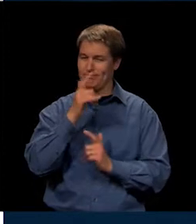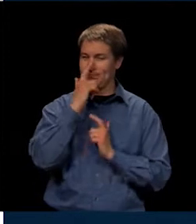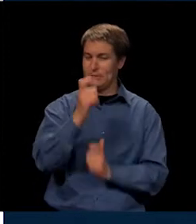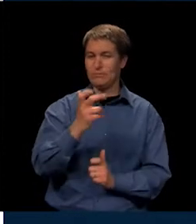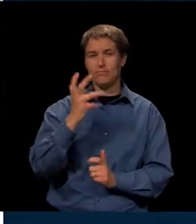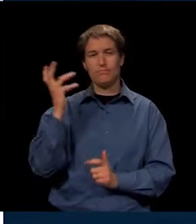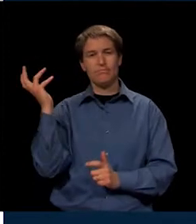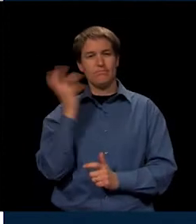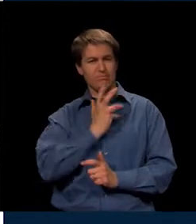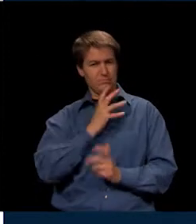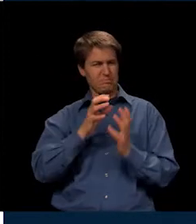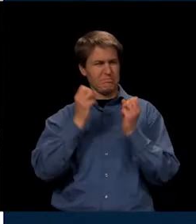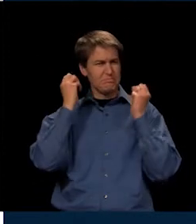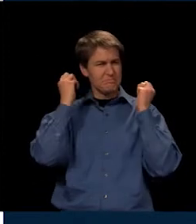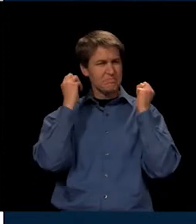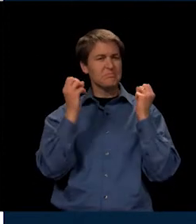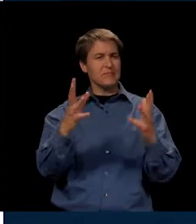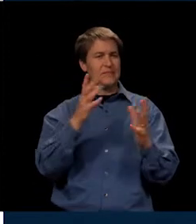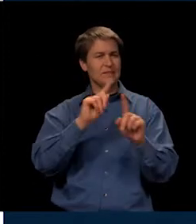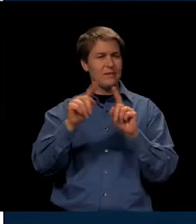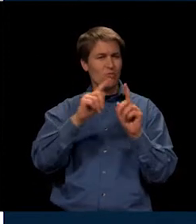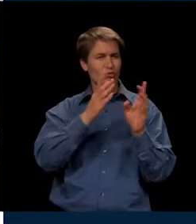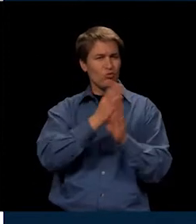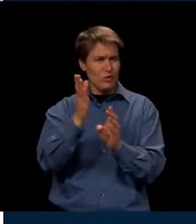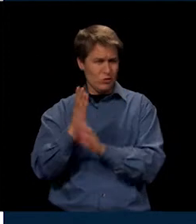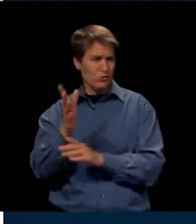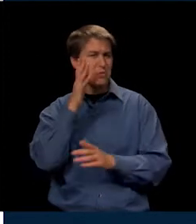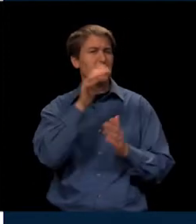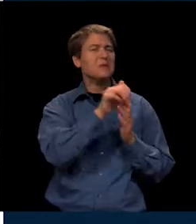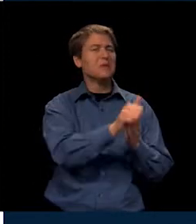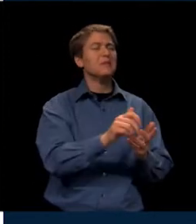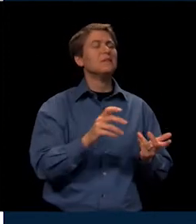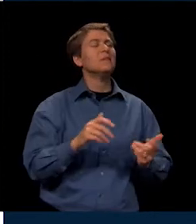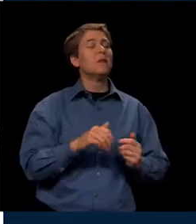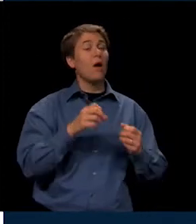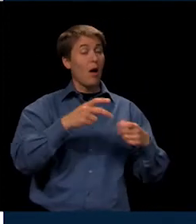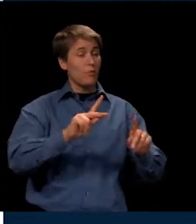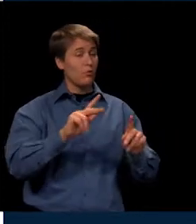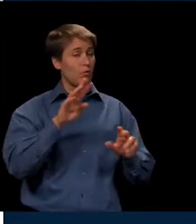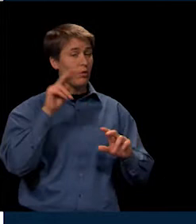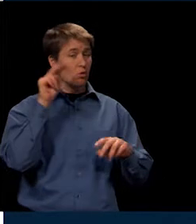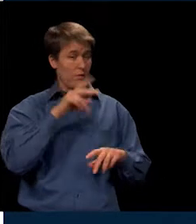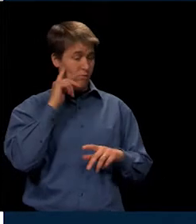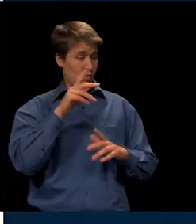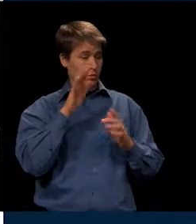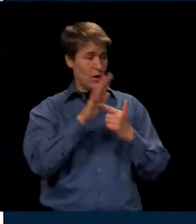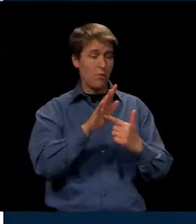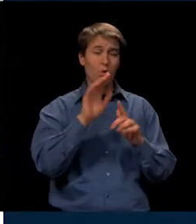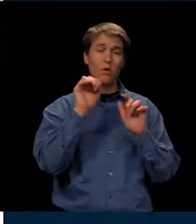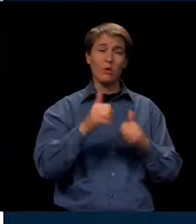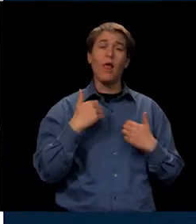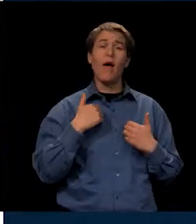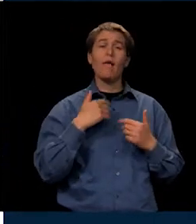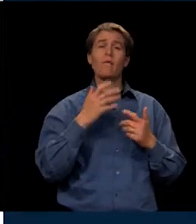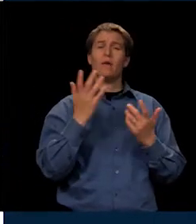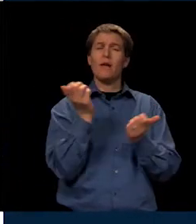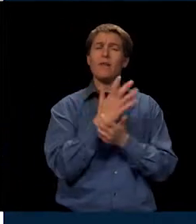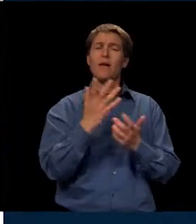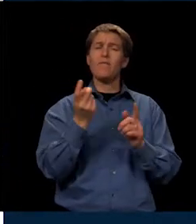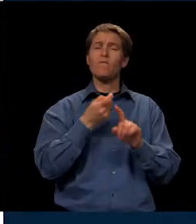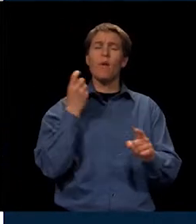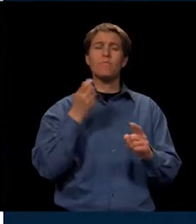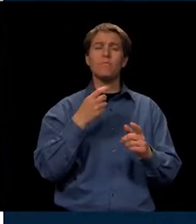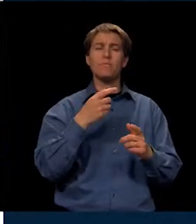My gosh, there's a lot of careers that these paths will lead to. An opportunity to look at, for example, that you could have anything from